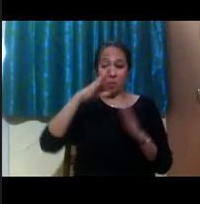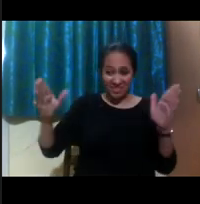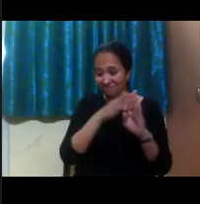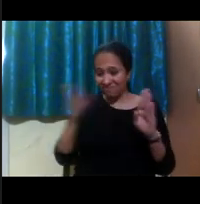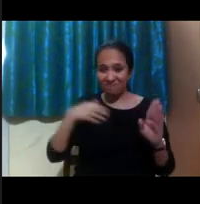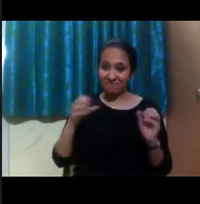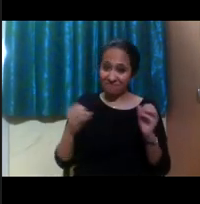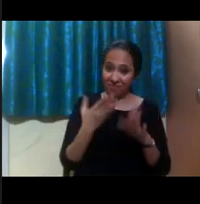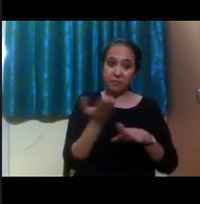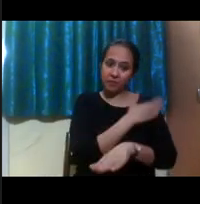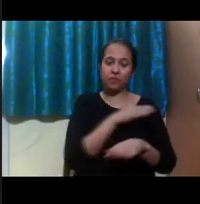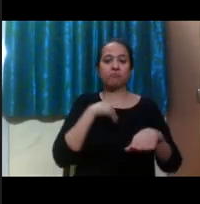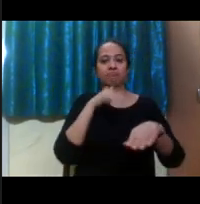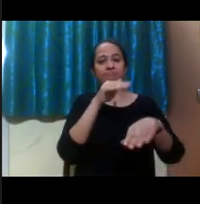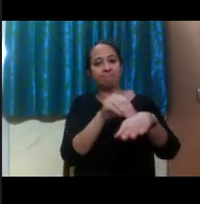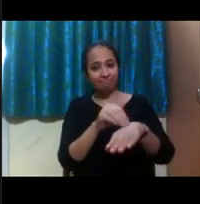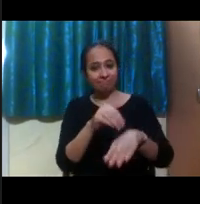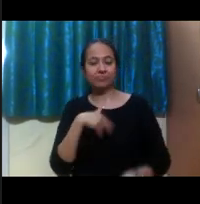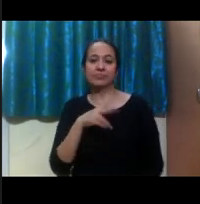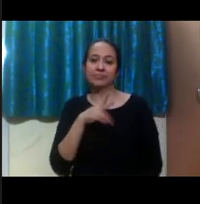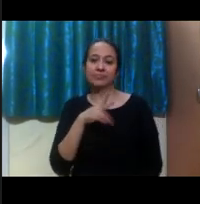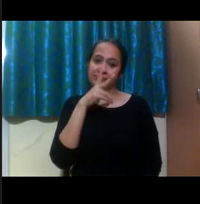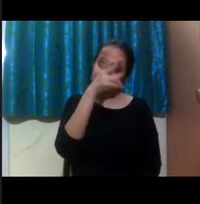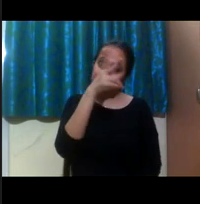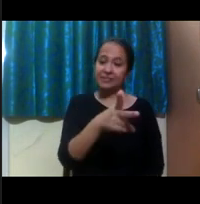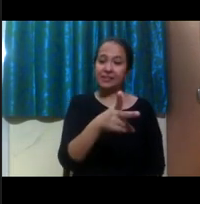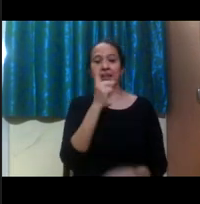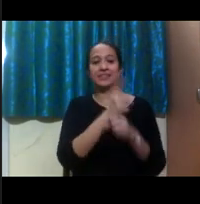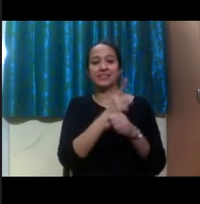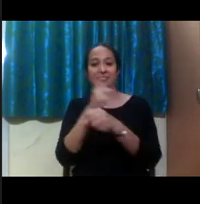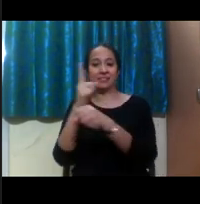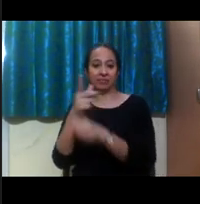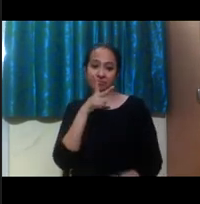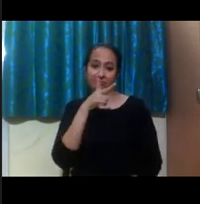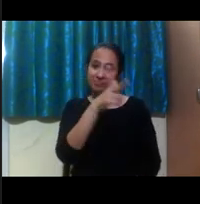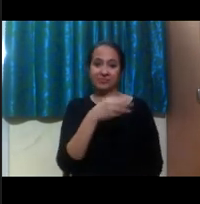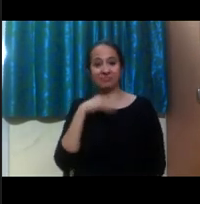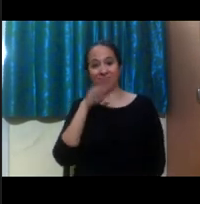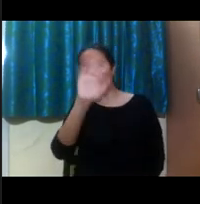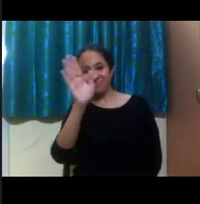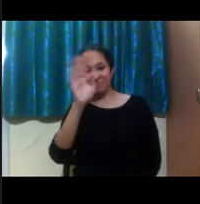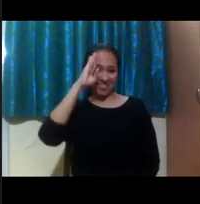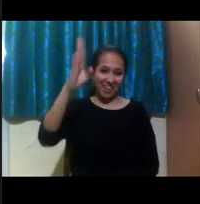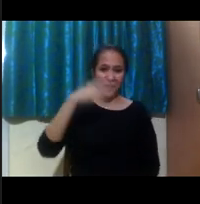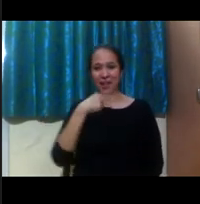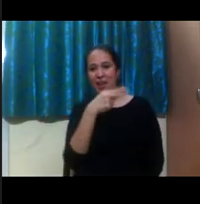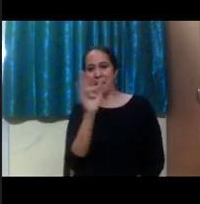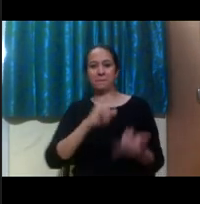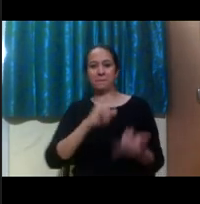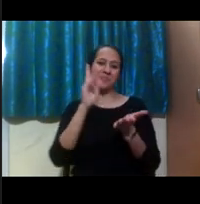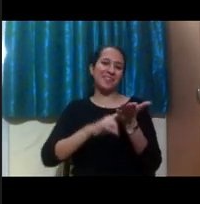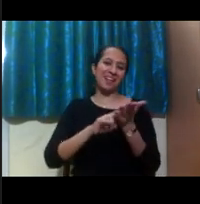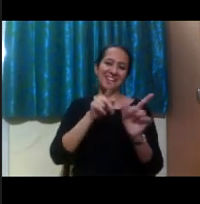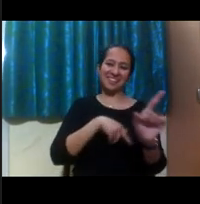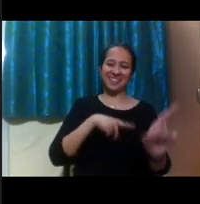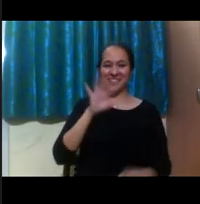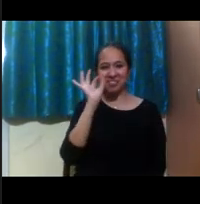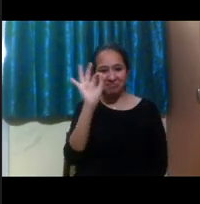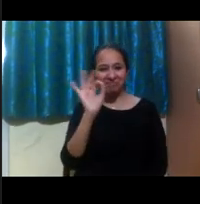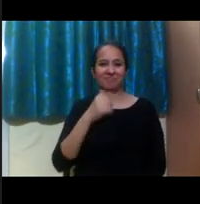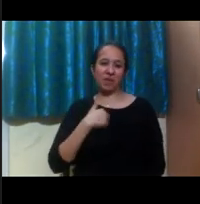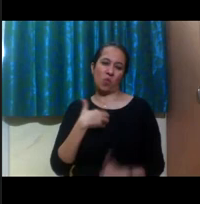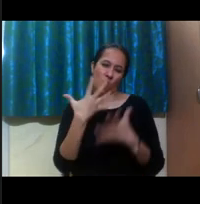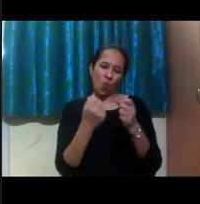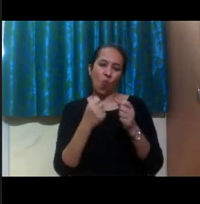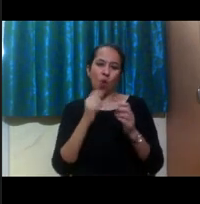it a point to go introduce myself to the professor, and tell them like, you know, hey, I'm Sunny, and I have a letter of accommodation